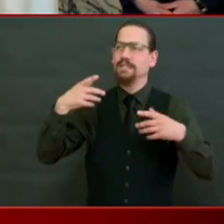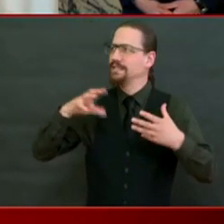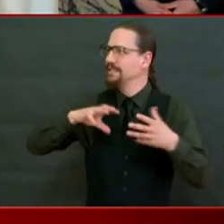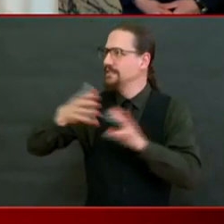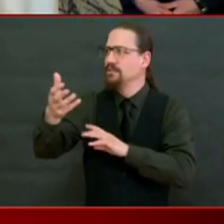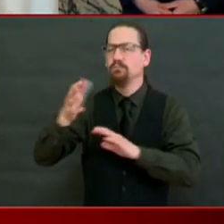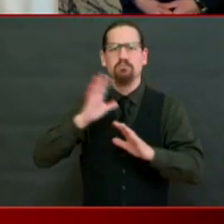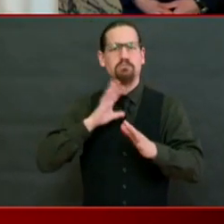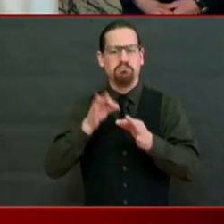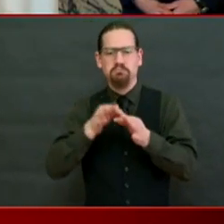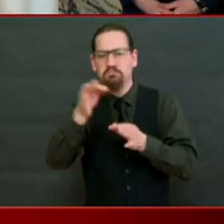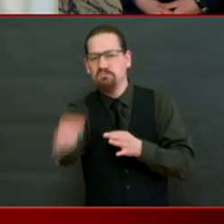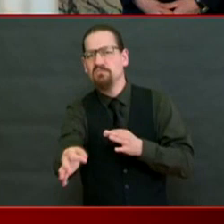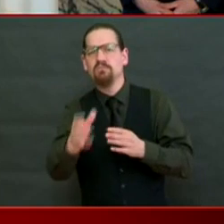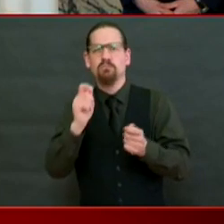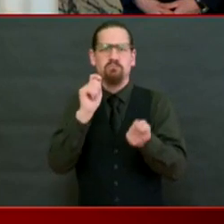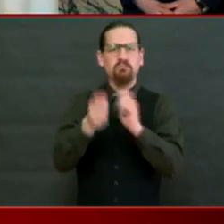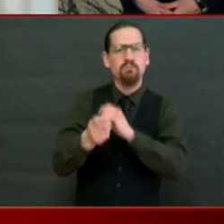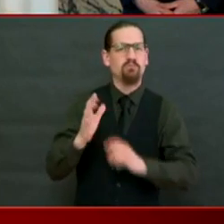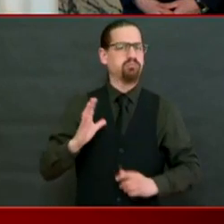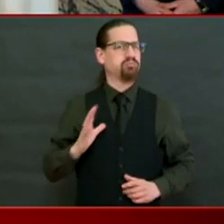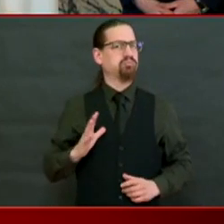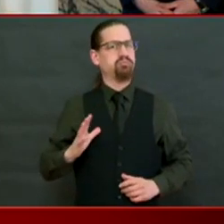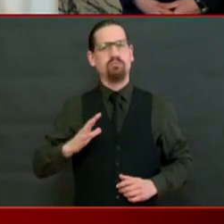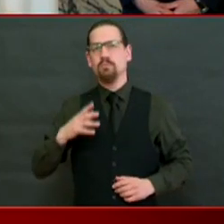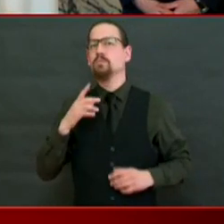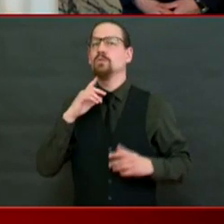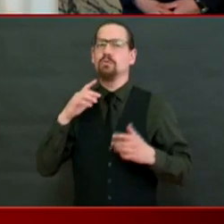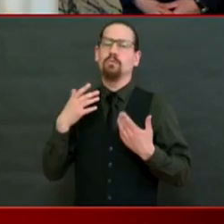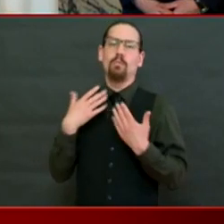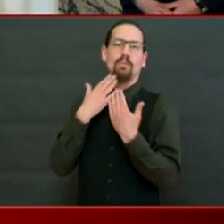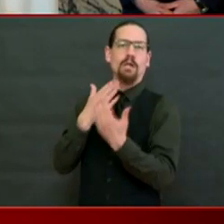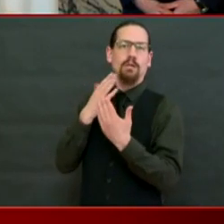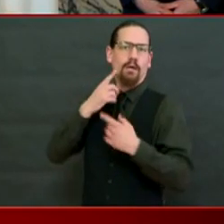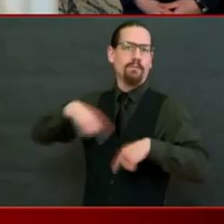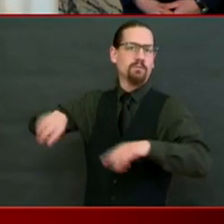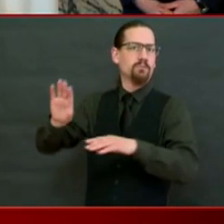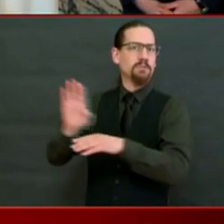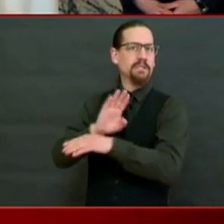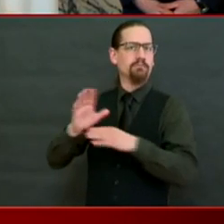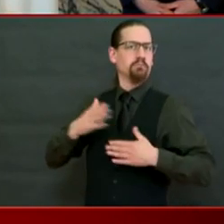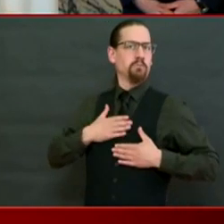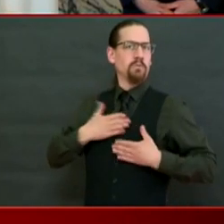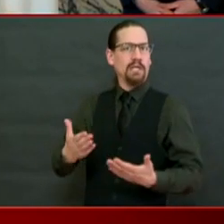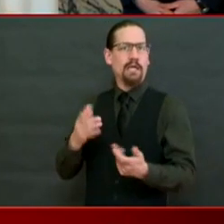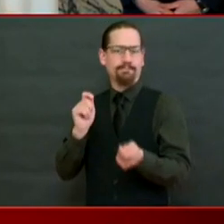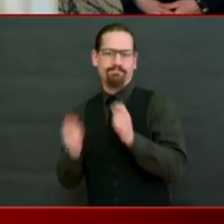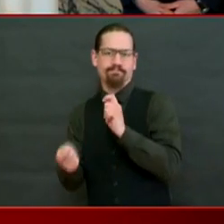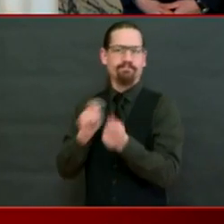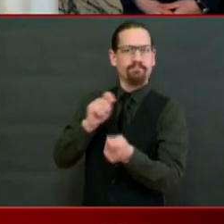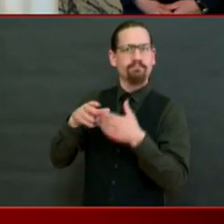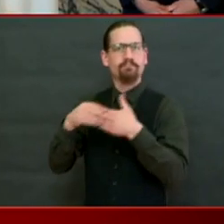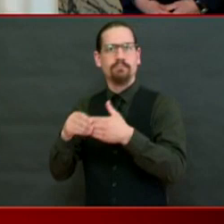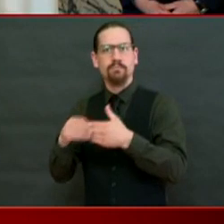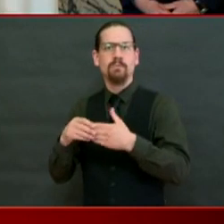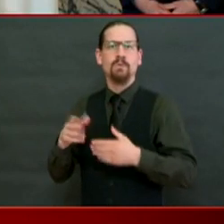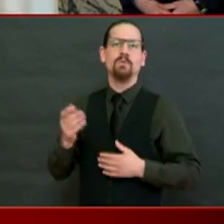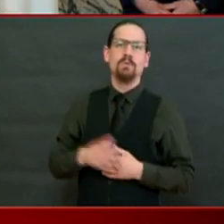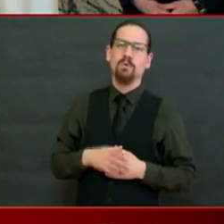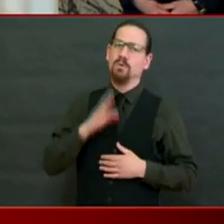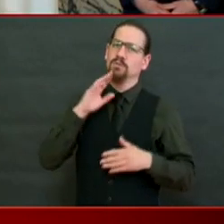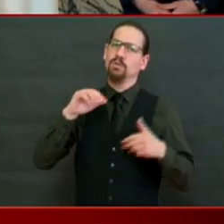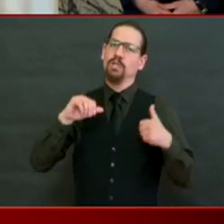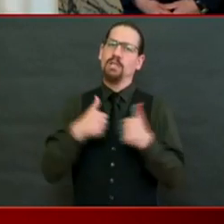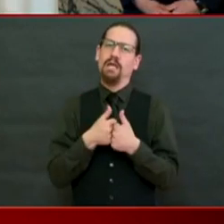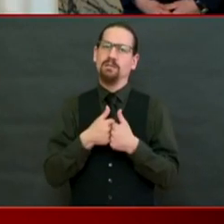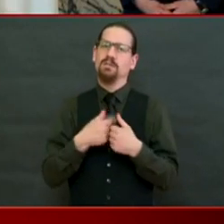call. My heart goes out to both sides, the couples and the families as well as the venues. So I will leave it to you to negotiate